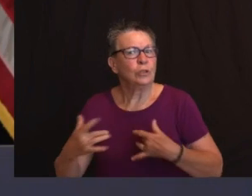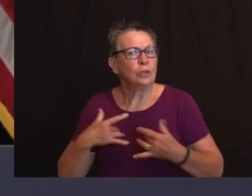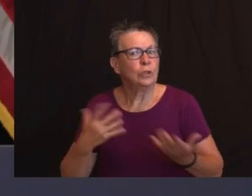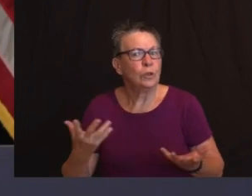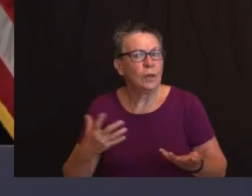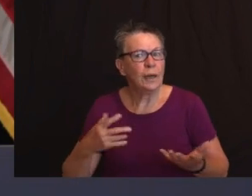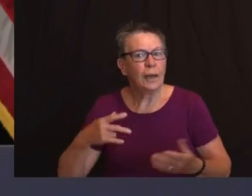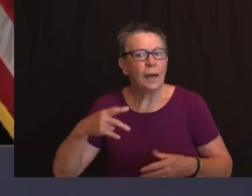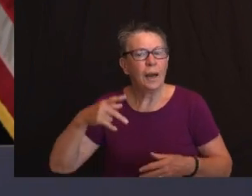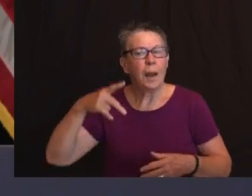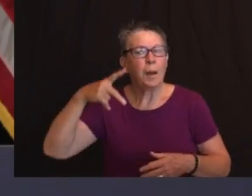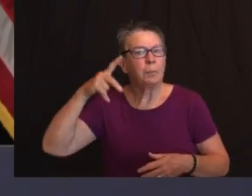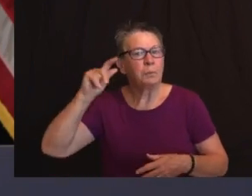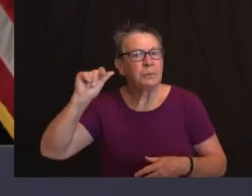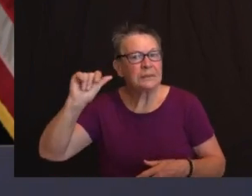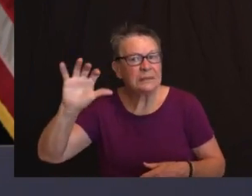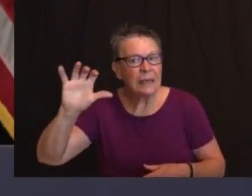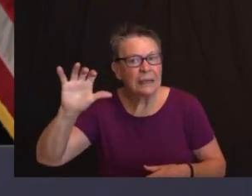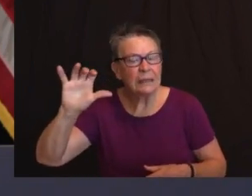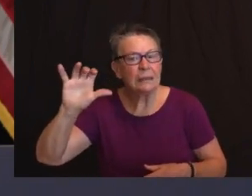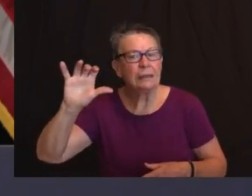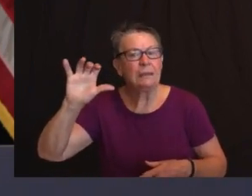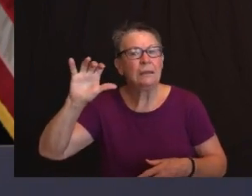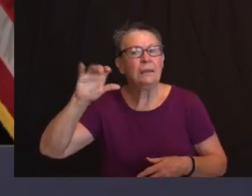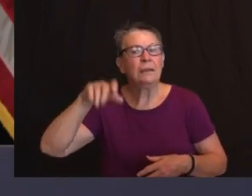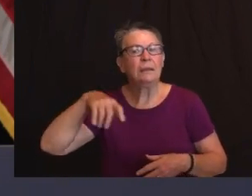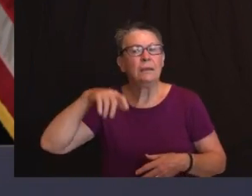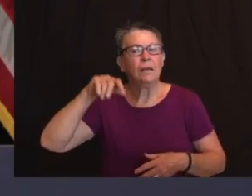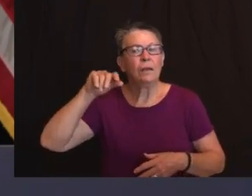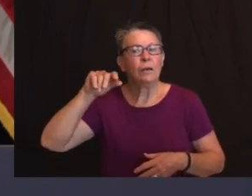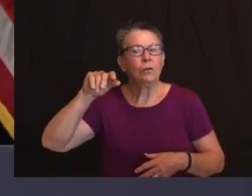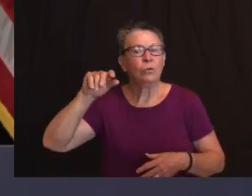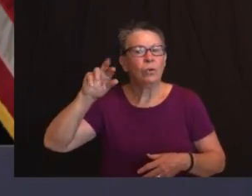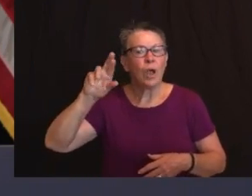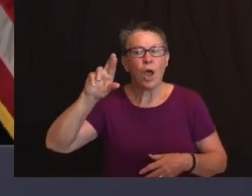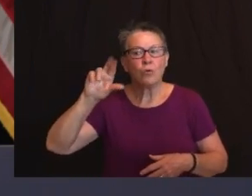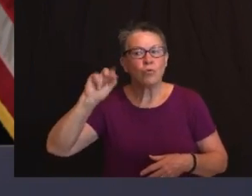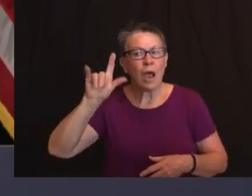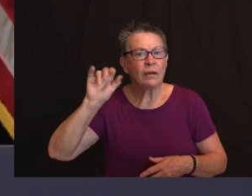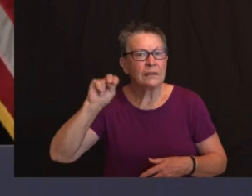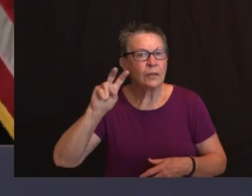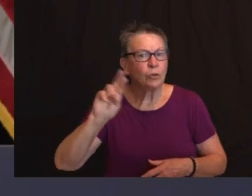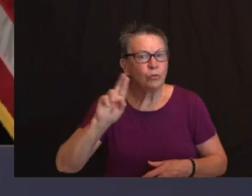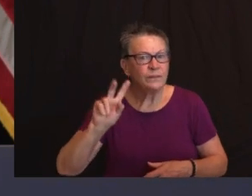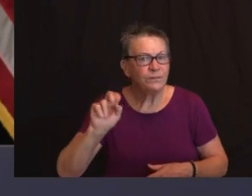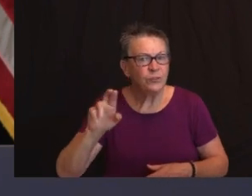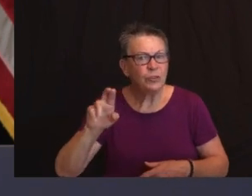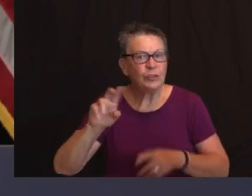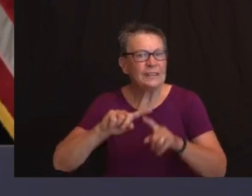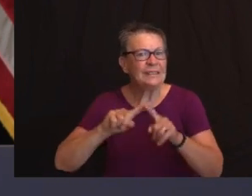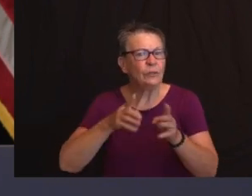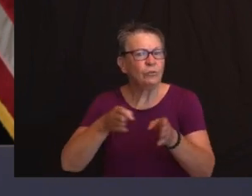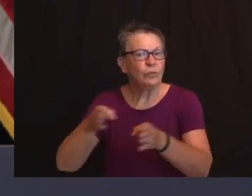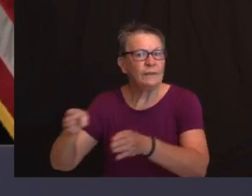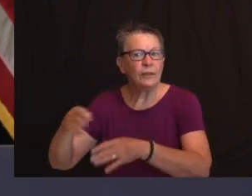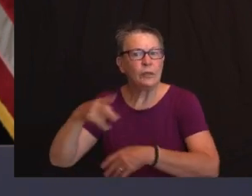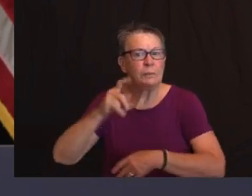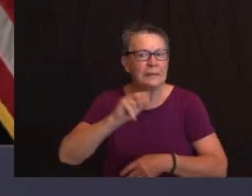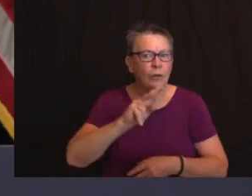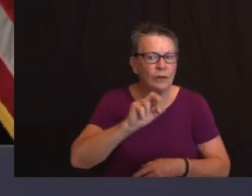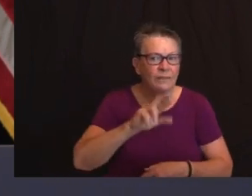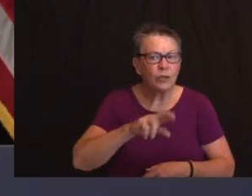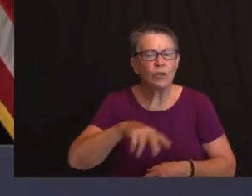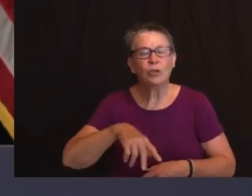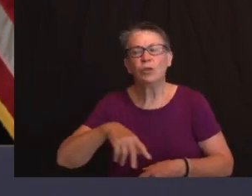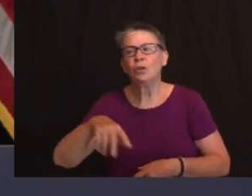Pinebrook the Raritan River at Manville and the North Branch Raritan River near Raritan the Delaware also is expecting